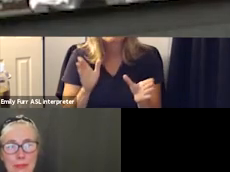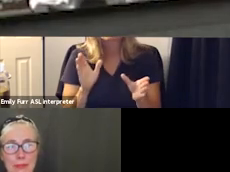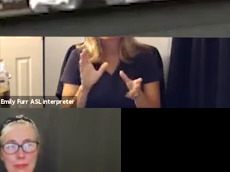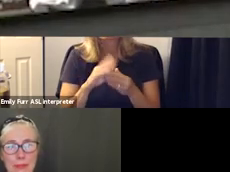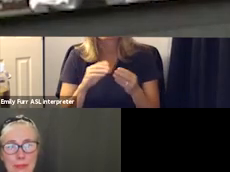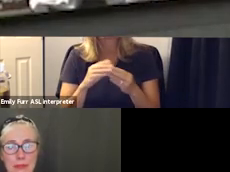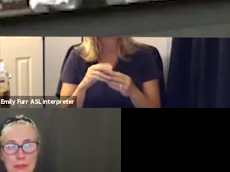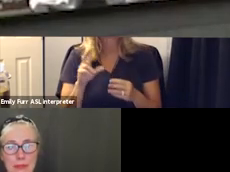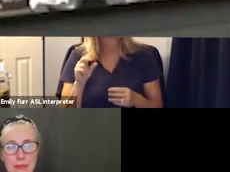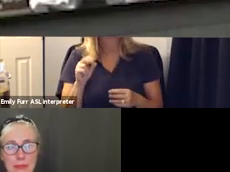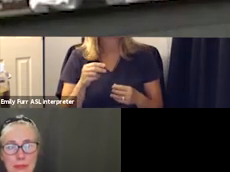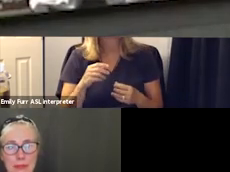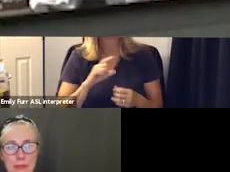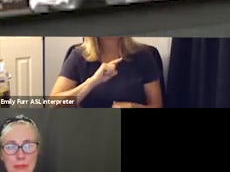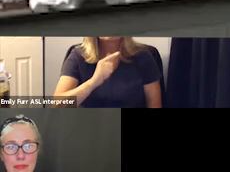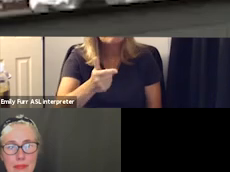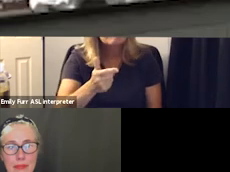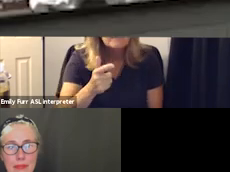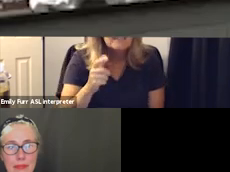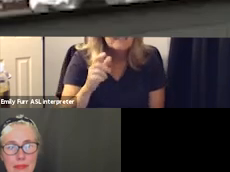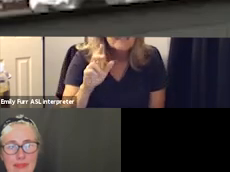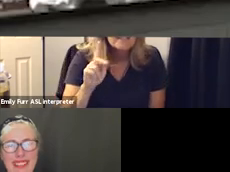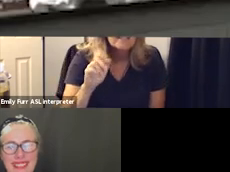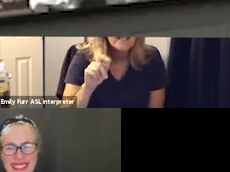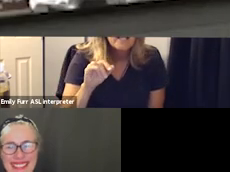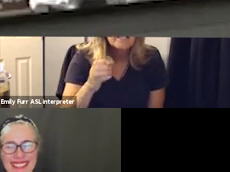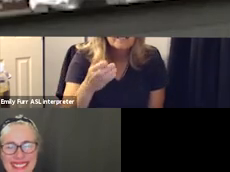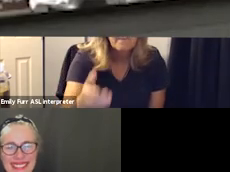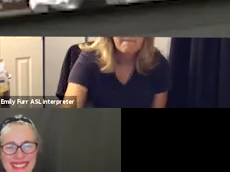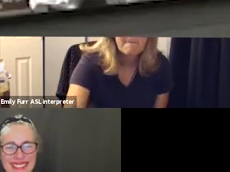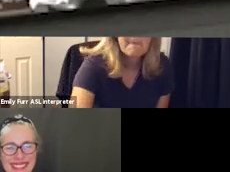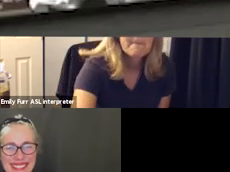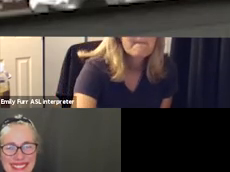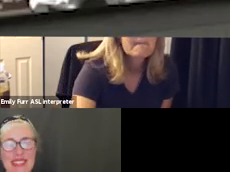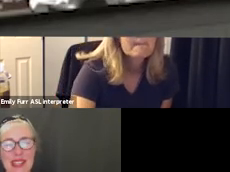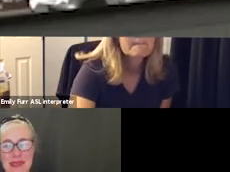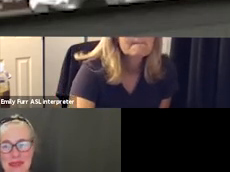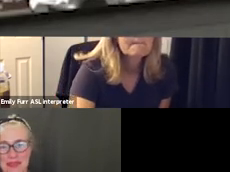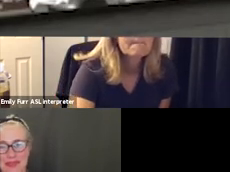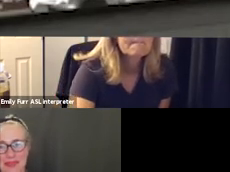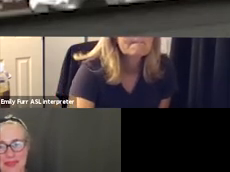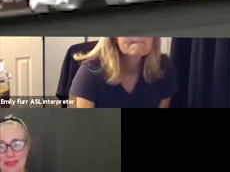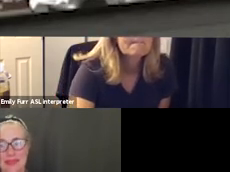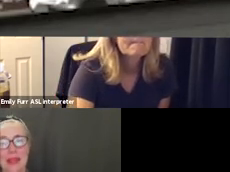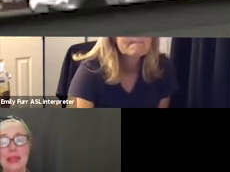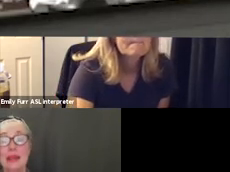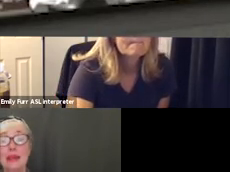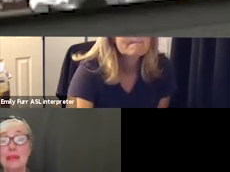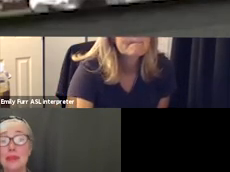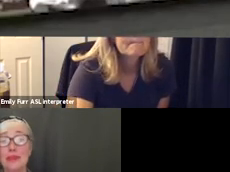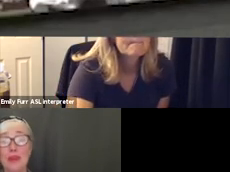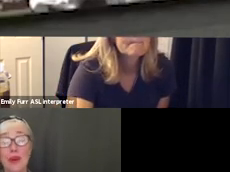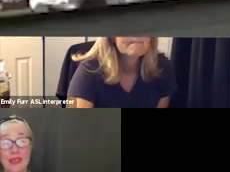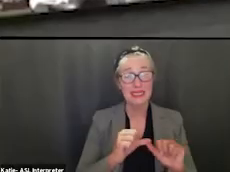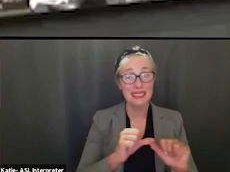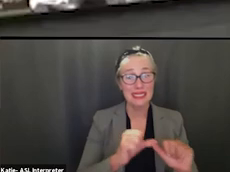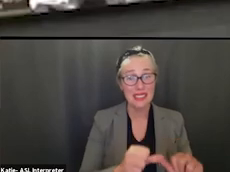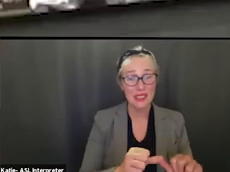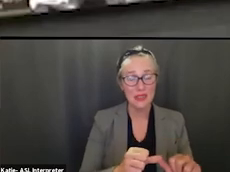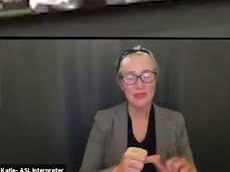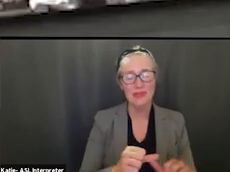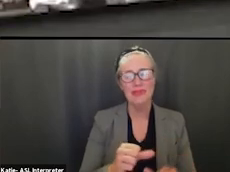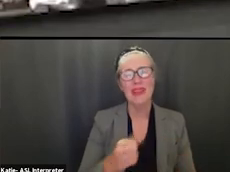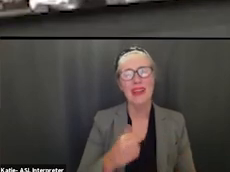no public comment no thank you very much um before we go on i just have a couple quick questions that may um may help